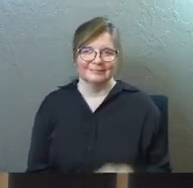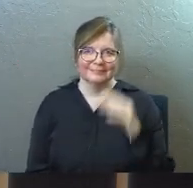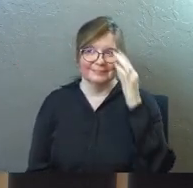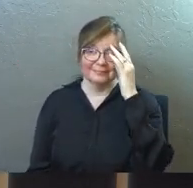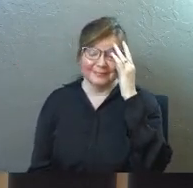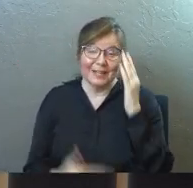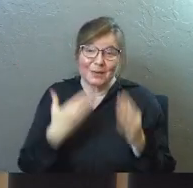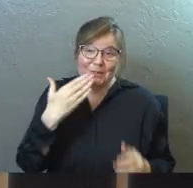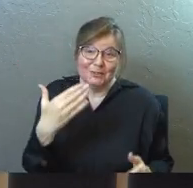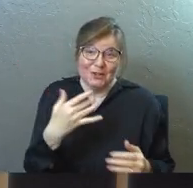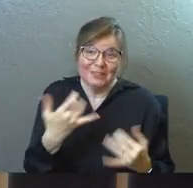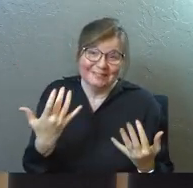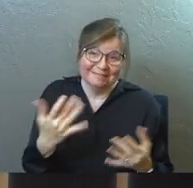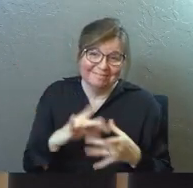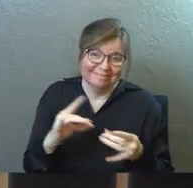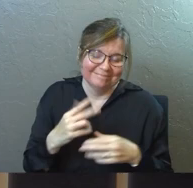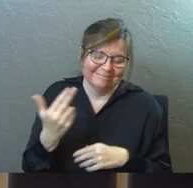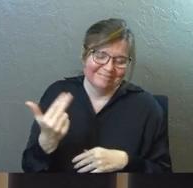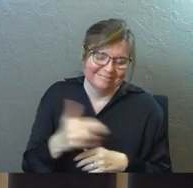It was a good line.